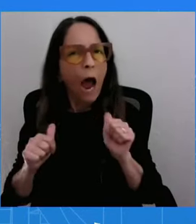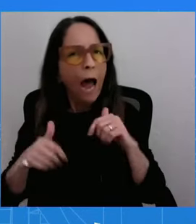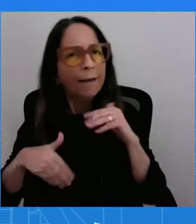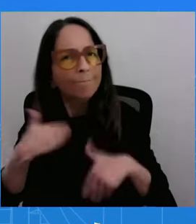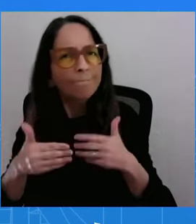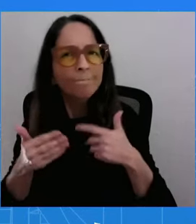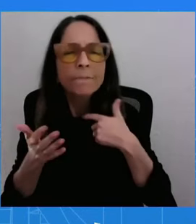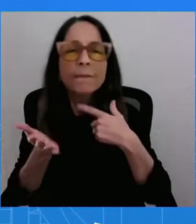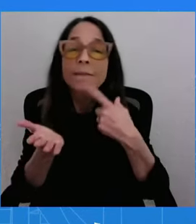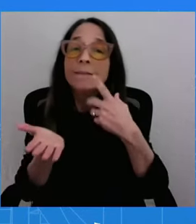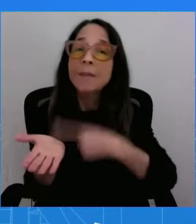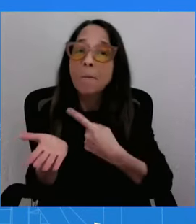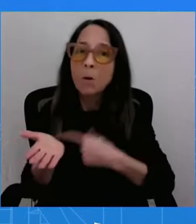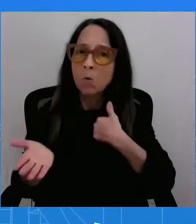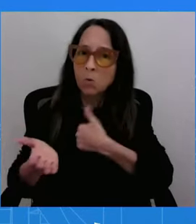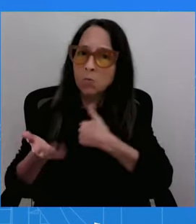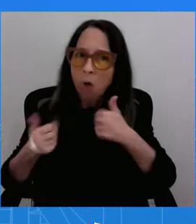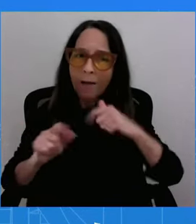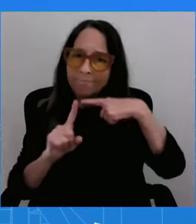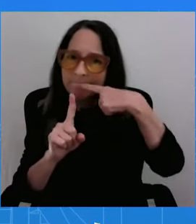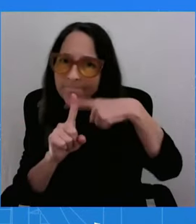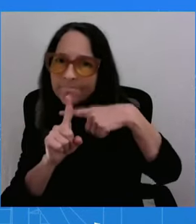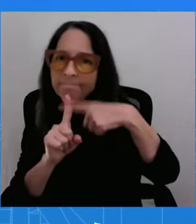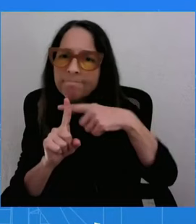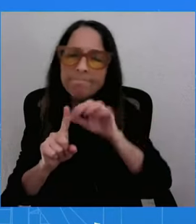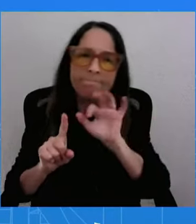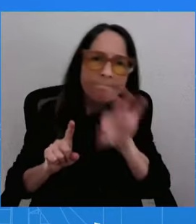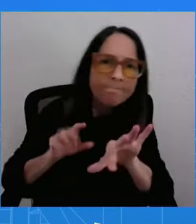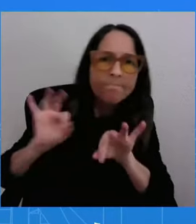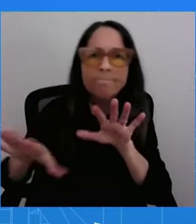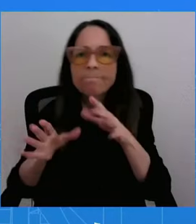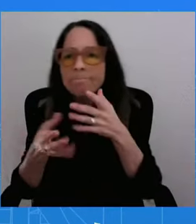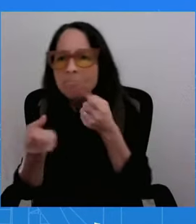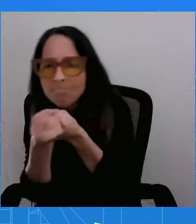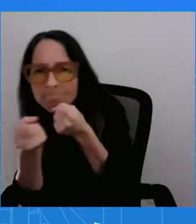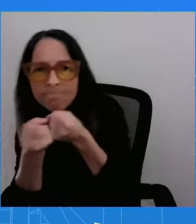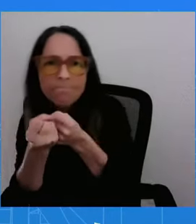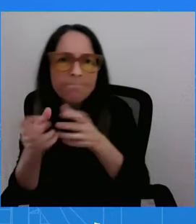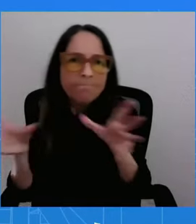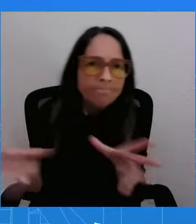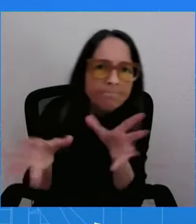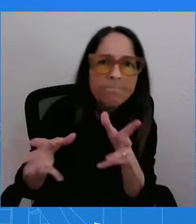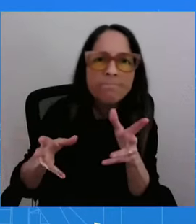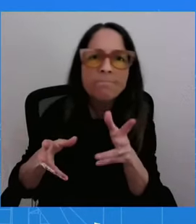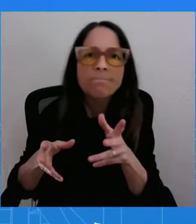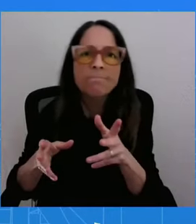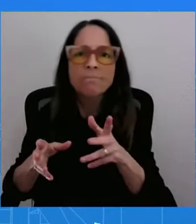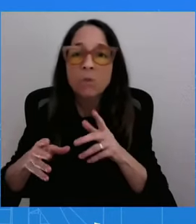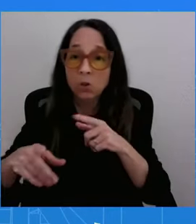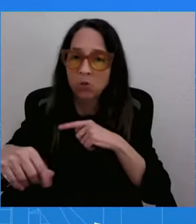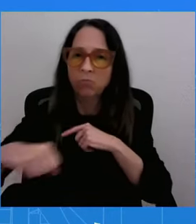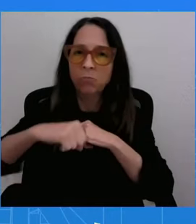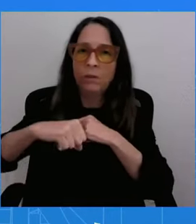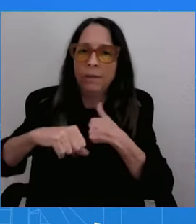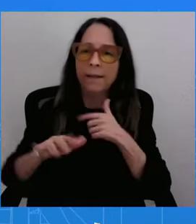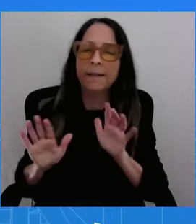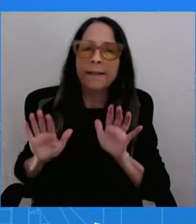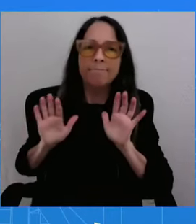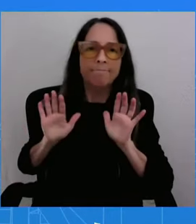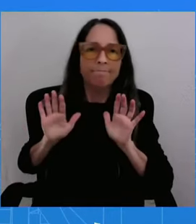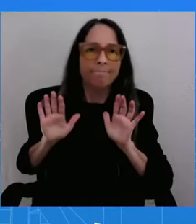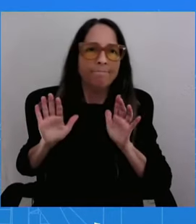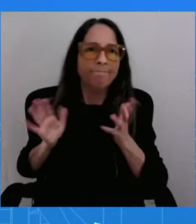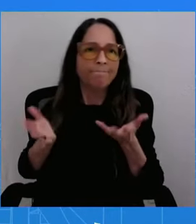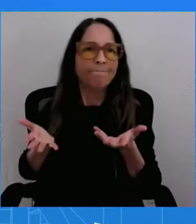can get there, only to learn that we couldn't, I ain't going to do it. There is nothing wrong with